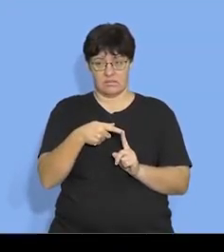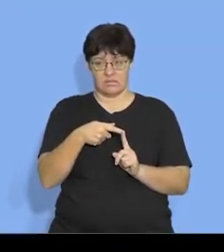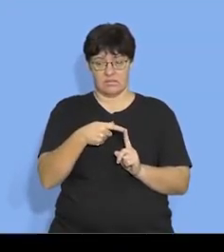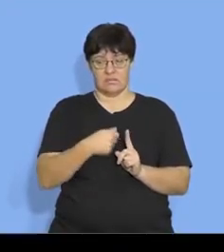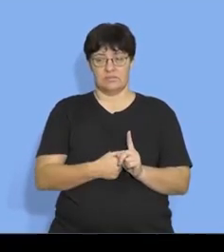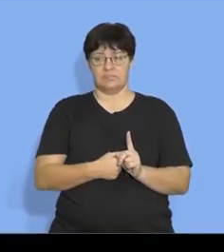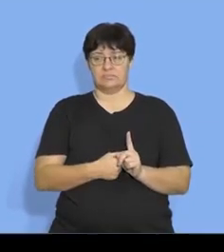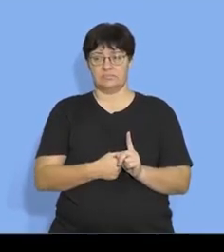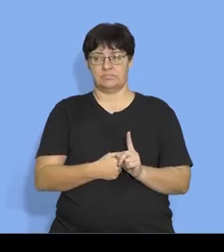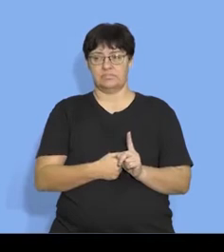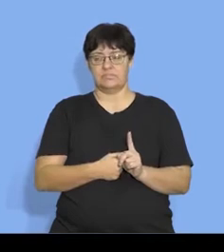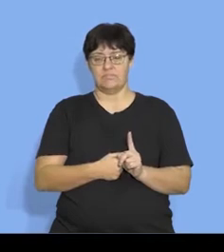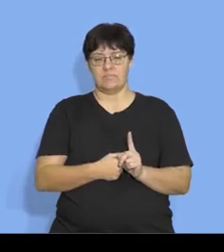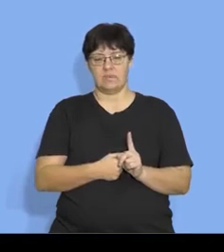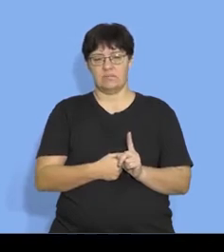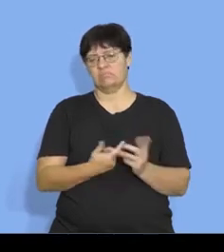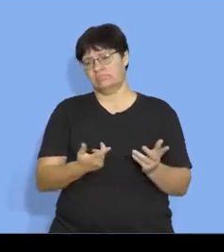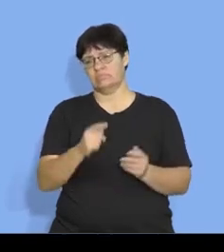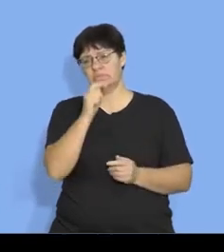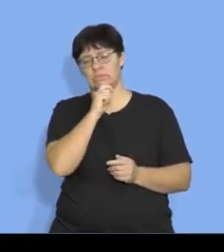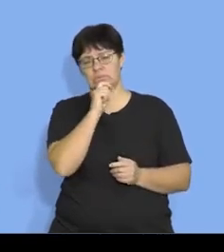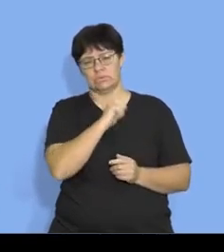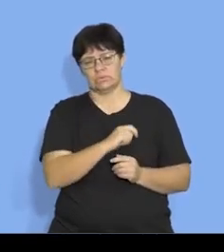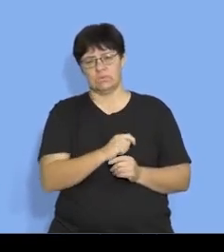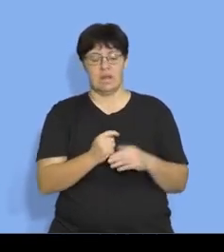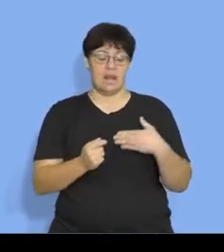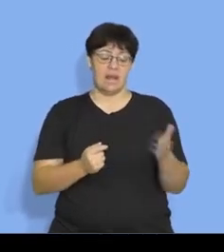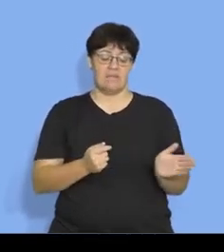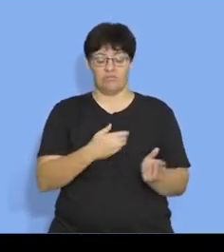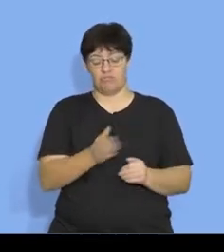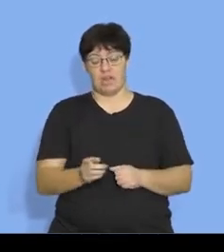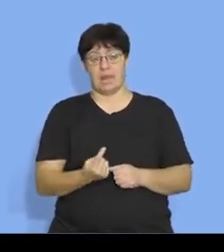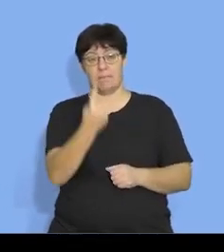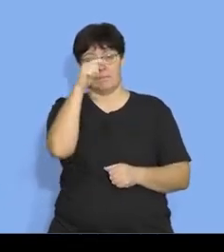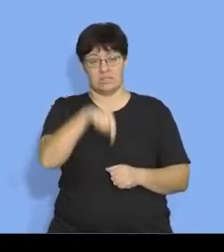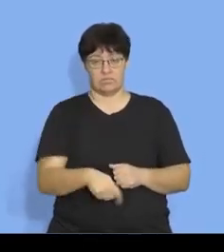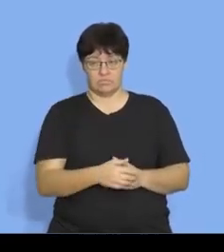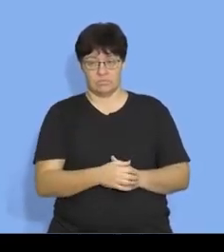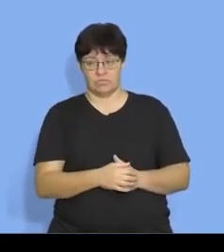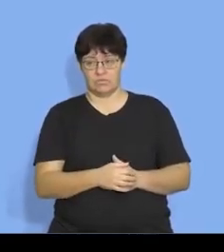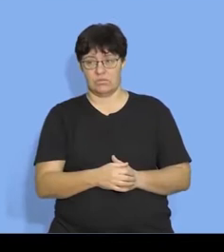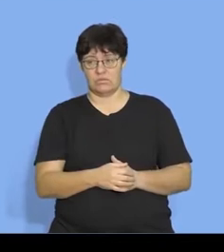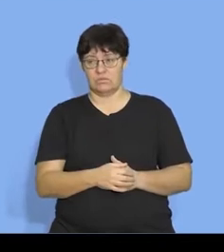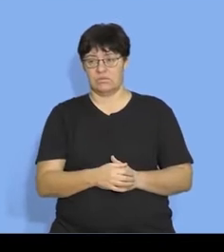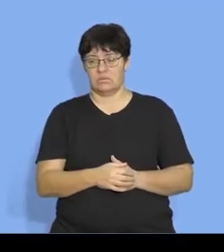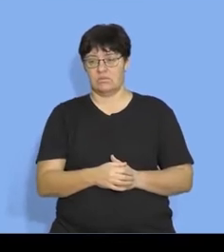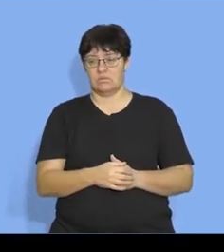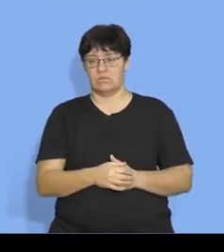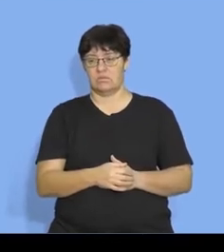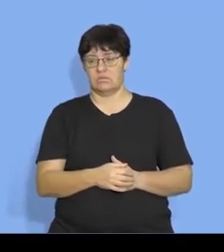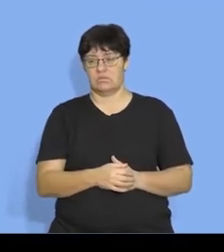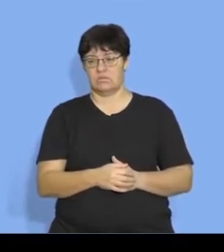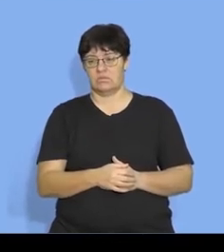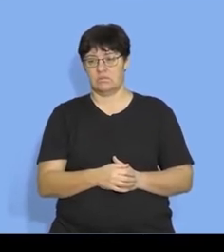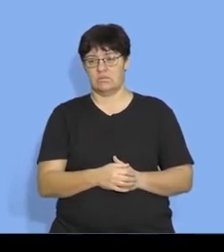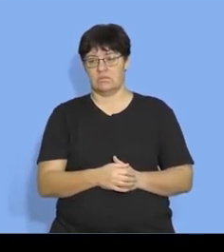have a look at that and we go well if i use left right up and down as my direction so we're going to say we've got over here so